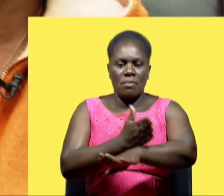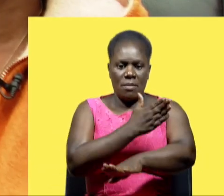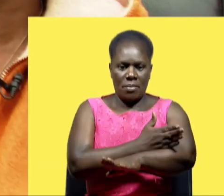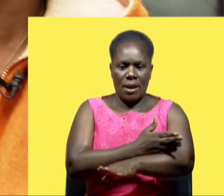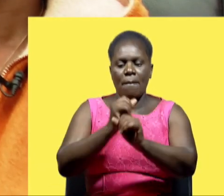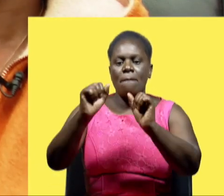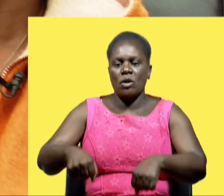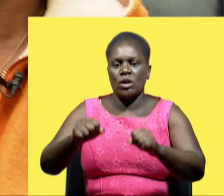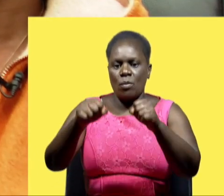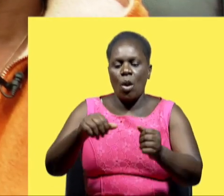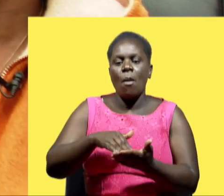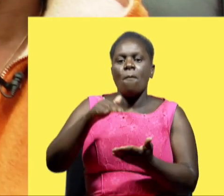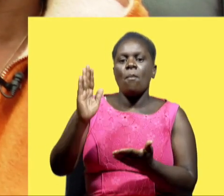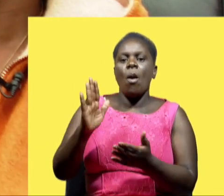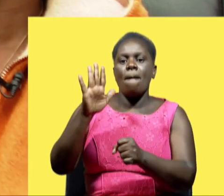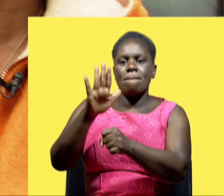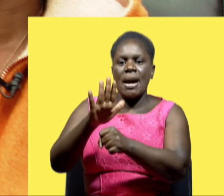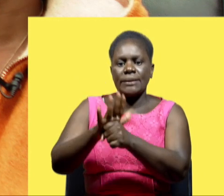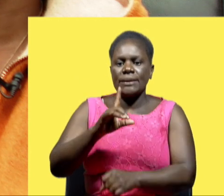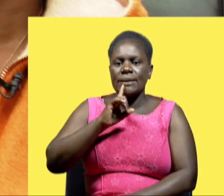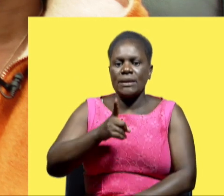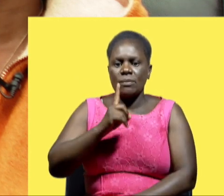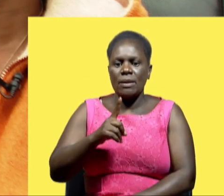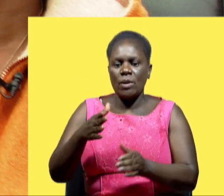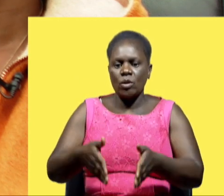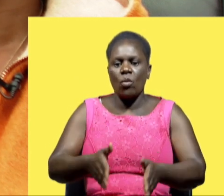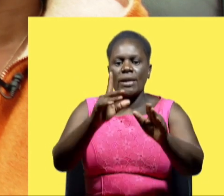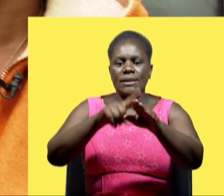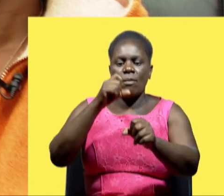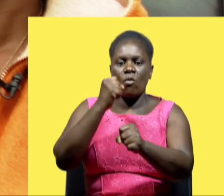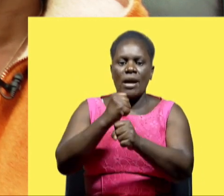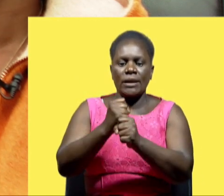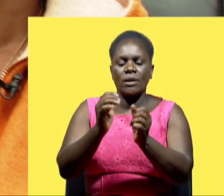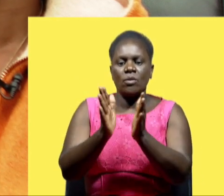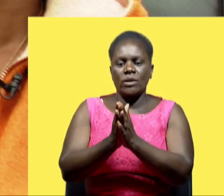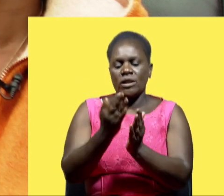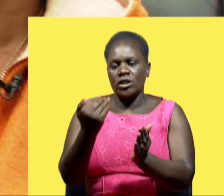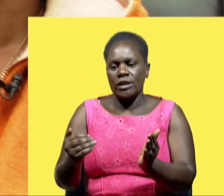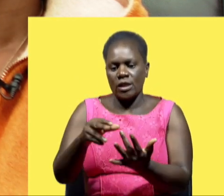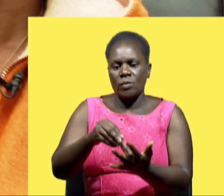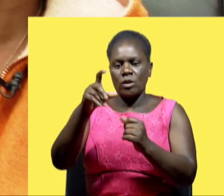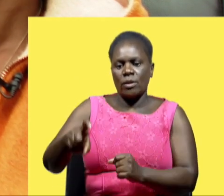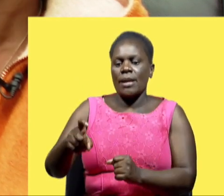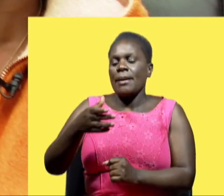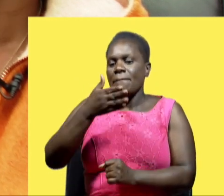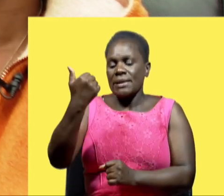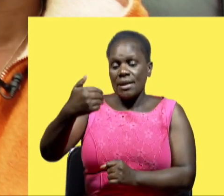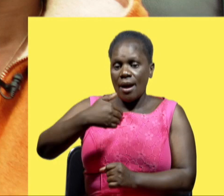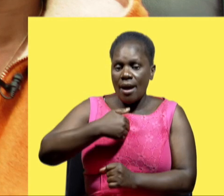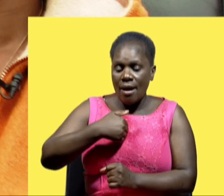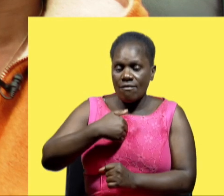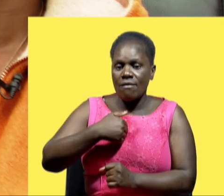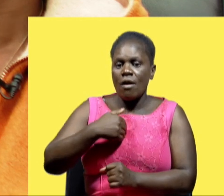for improvement so i would say more of a multidisciplinary approach when working with children with special needs it would be lovely